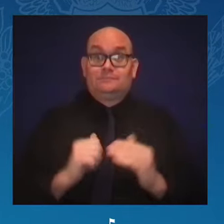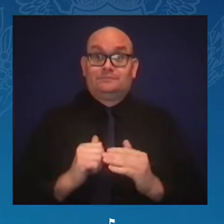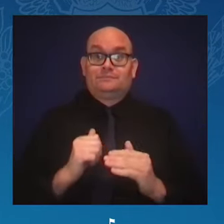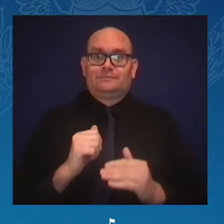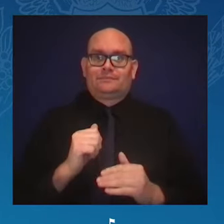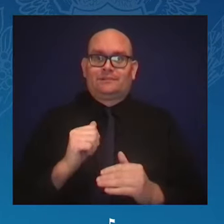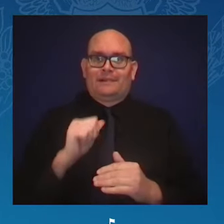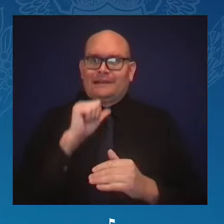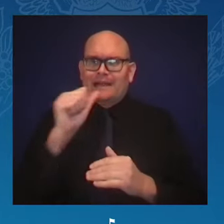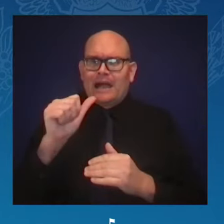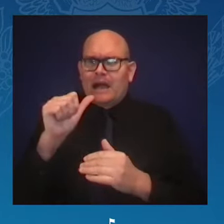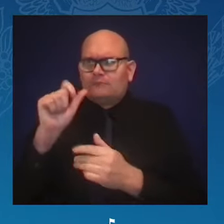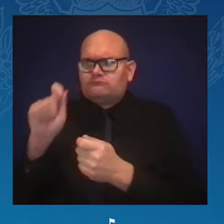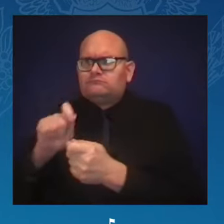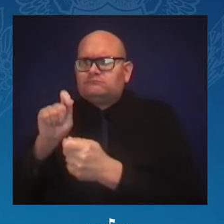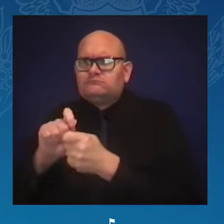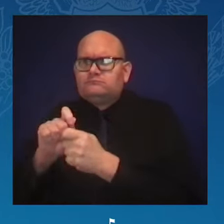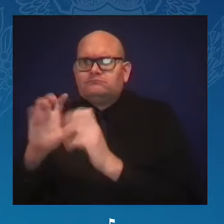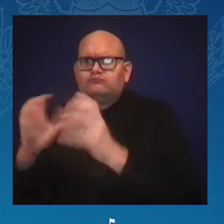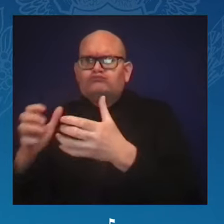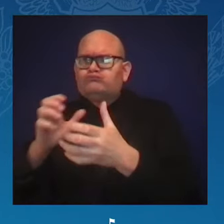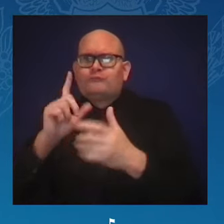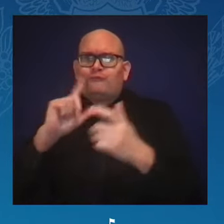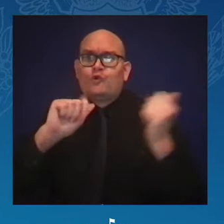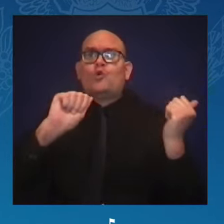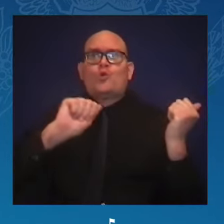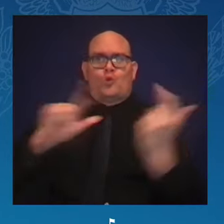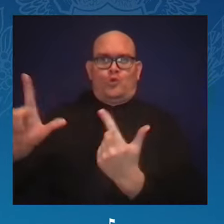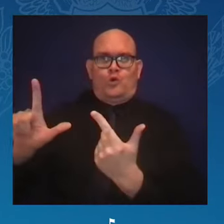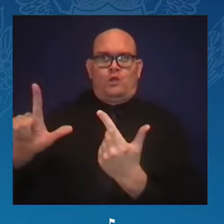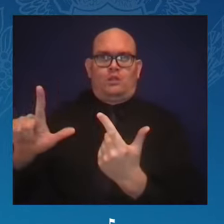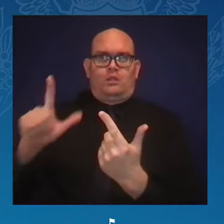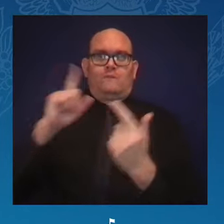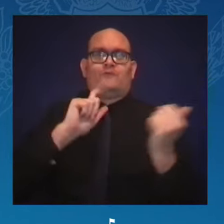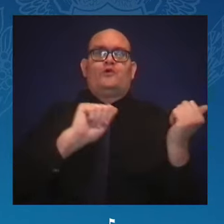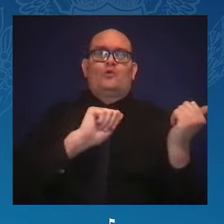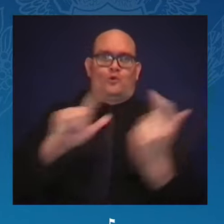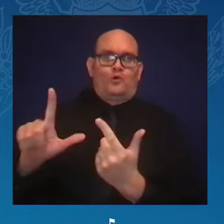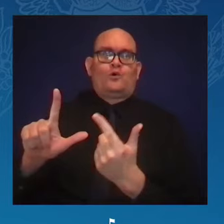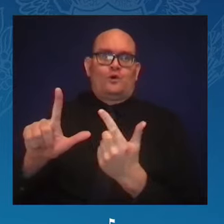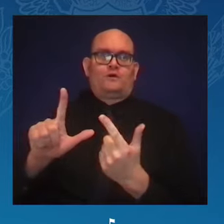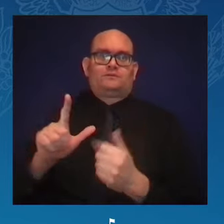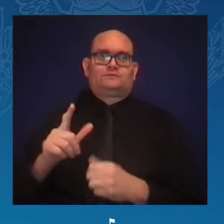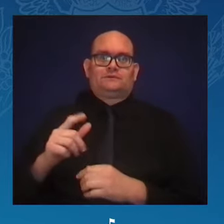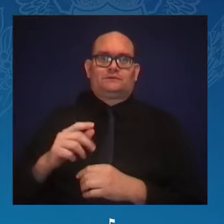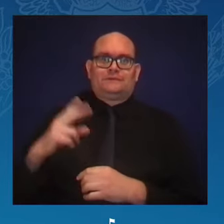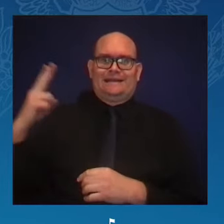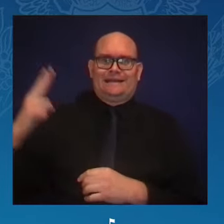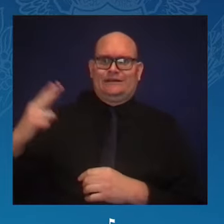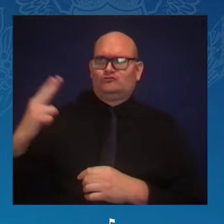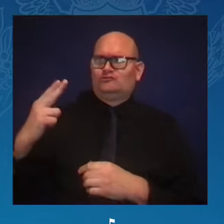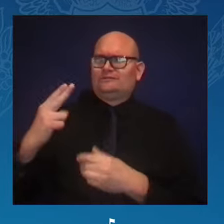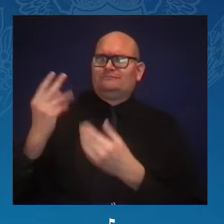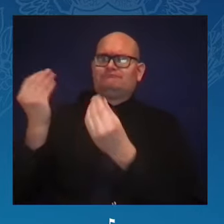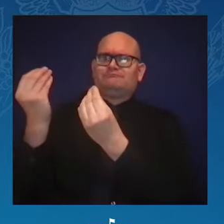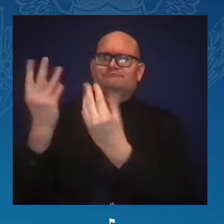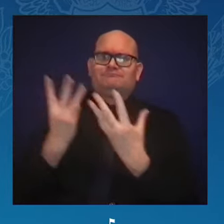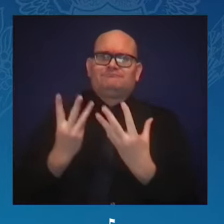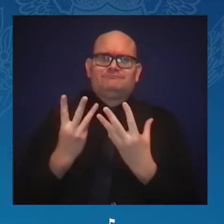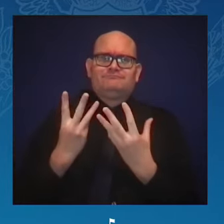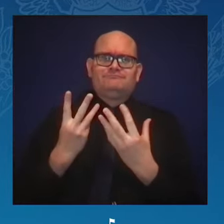all. And so, history tells us, just two months after its founding,